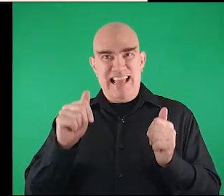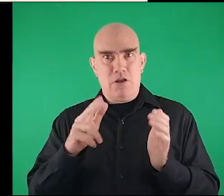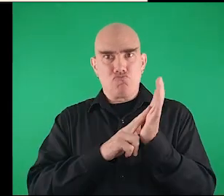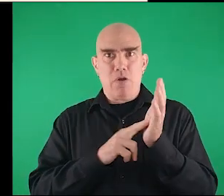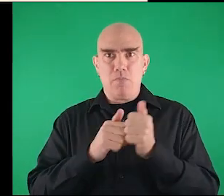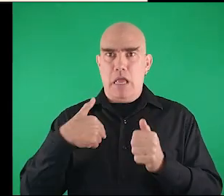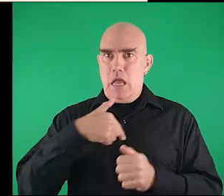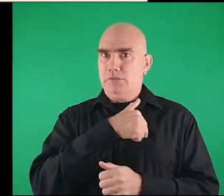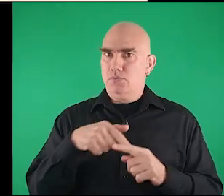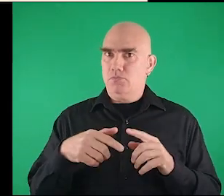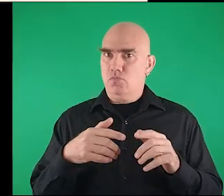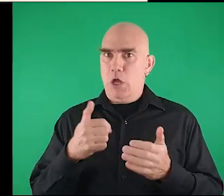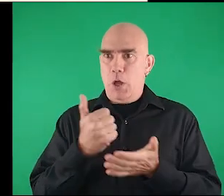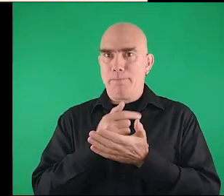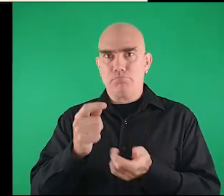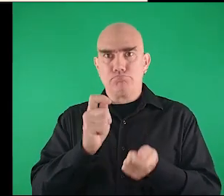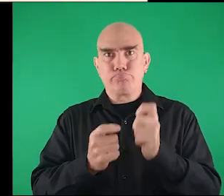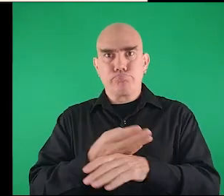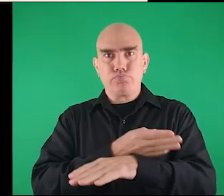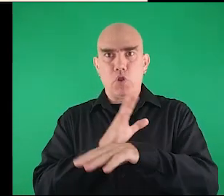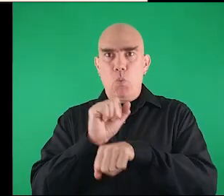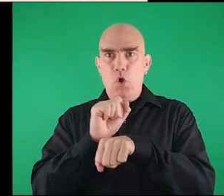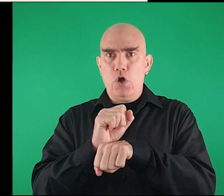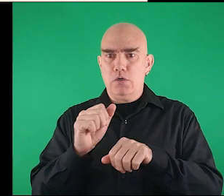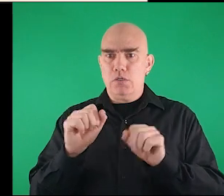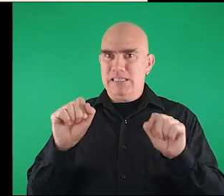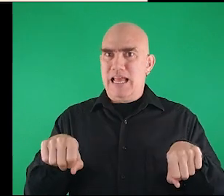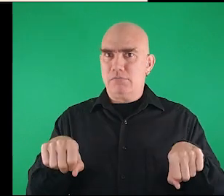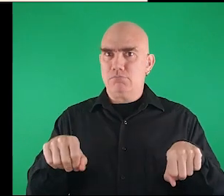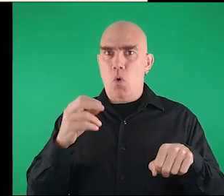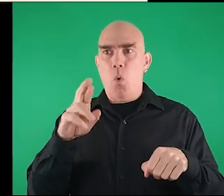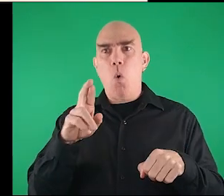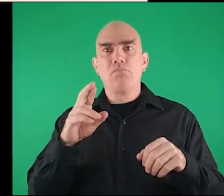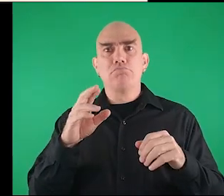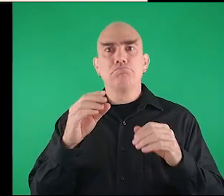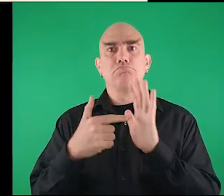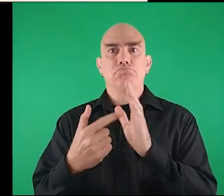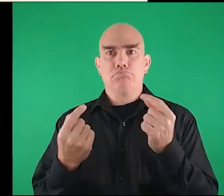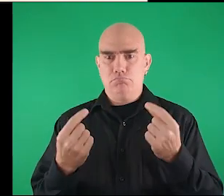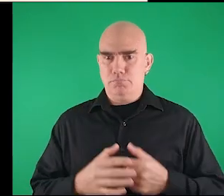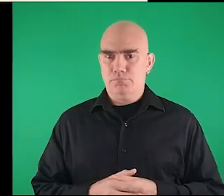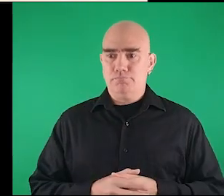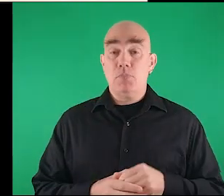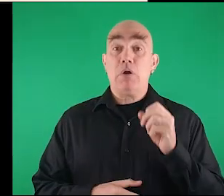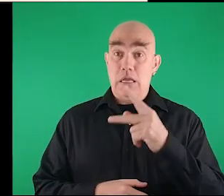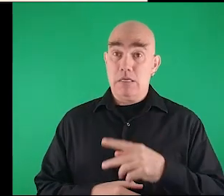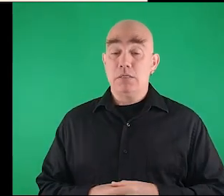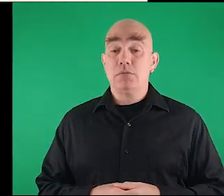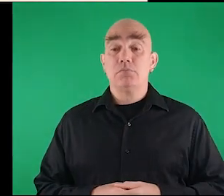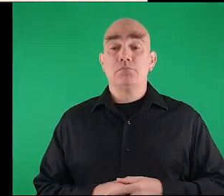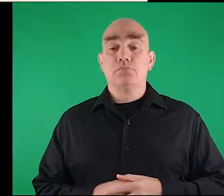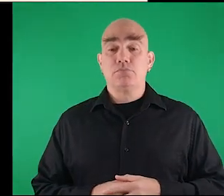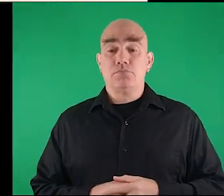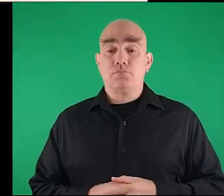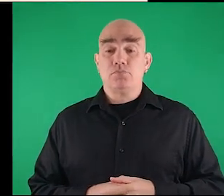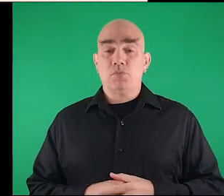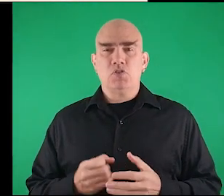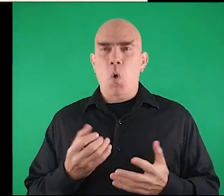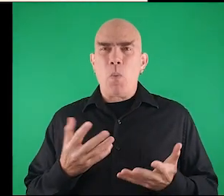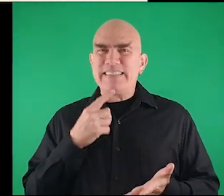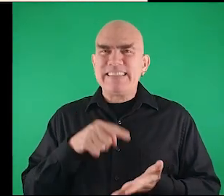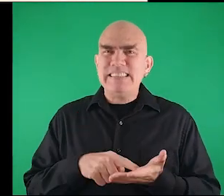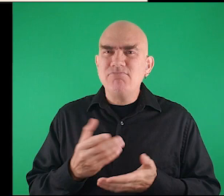contract is to do that kind of works. Okay. Okay.